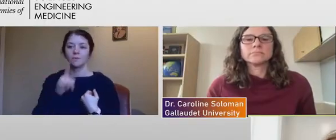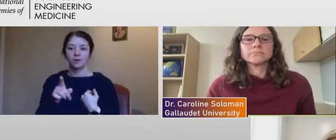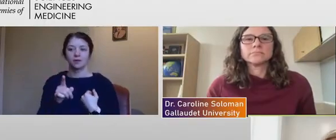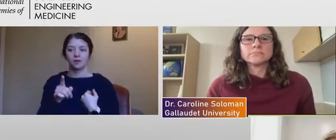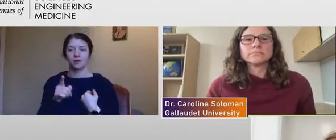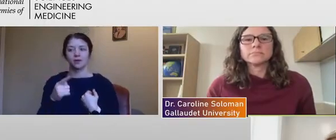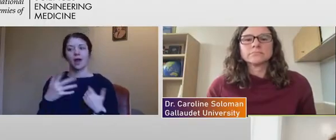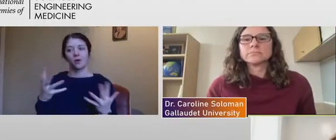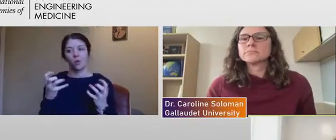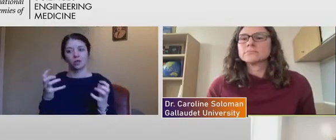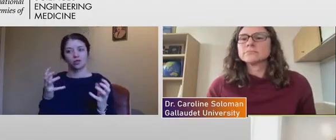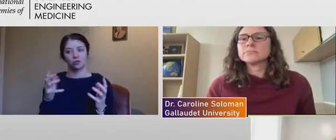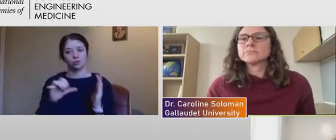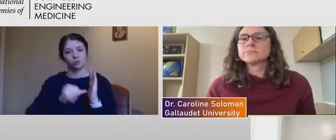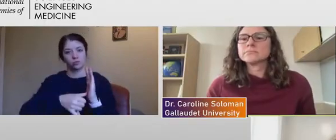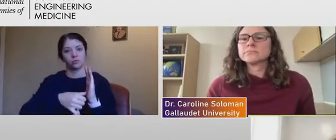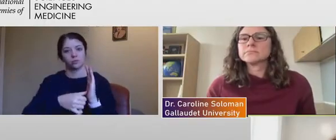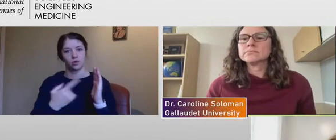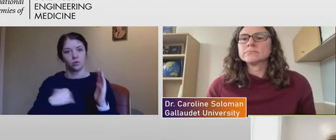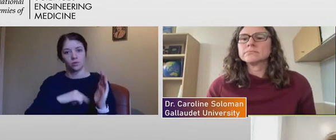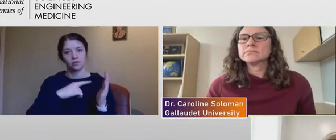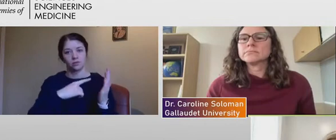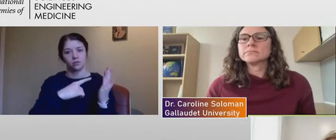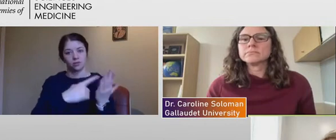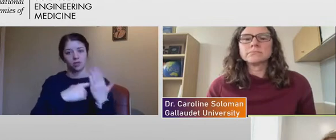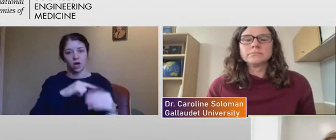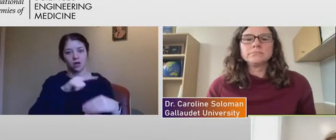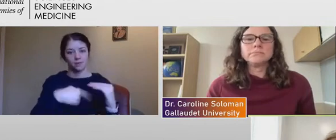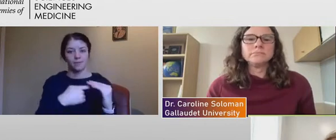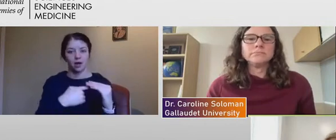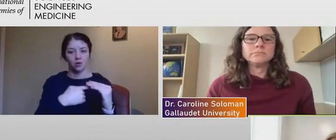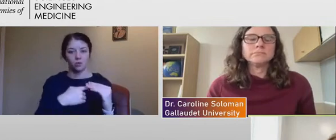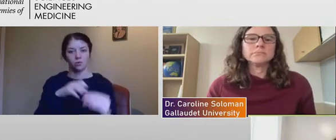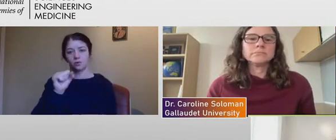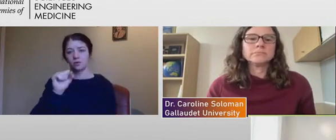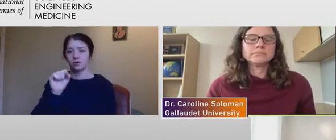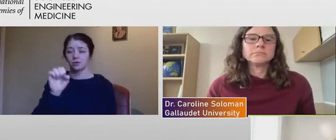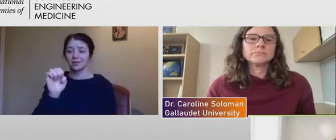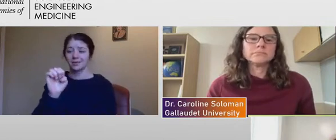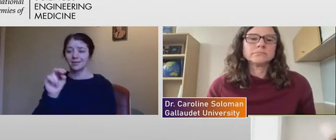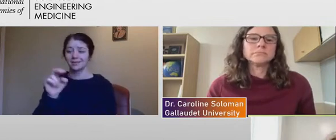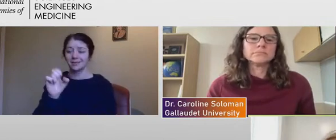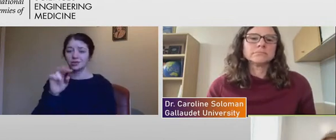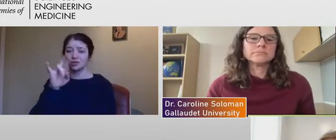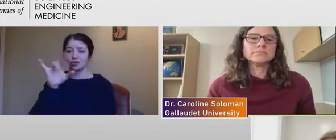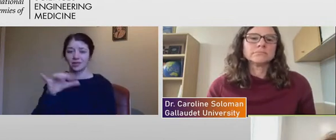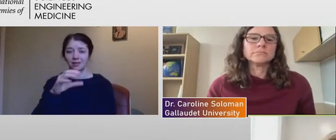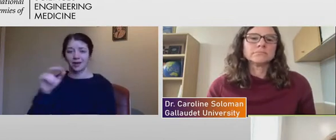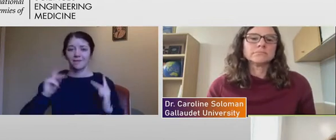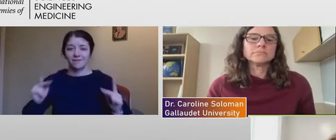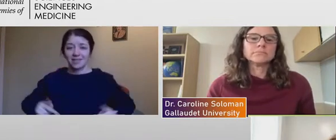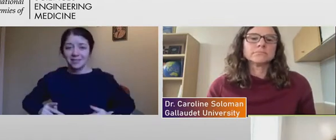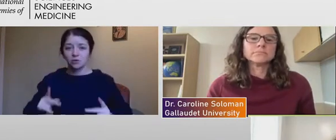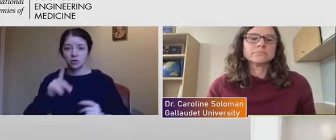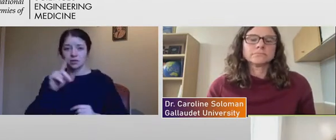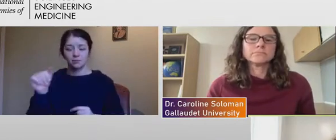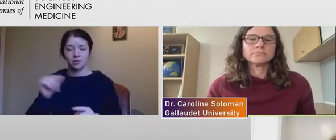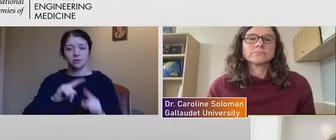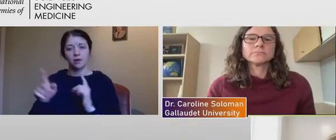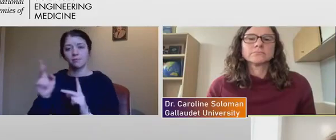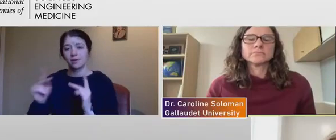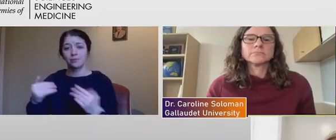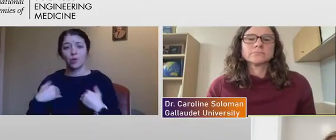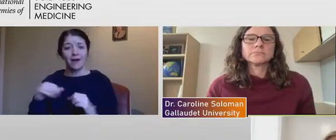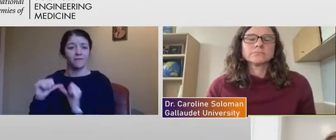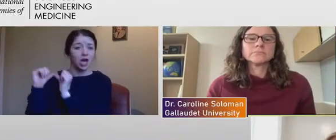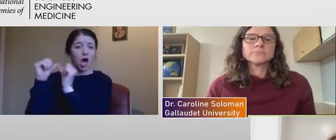just want to elevate, you know, we're talking a lot about sensory and physical disabilities, but it's people who have chronic conditions, who are